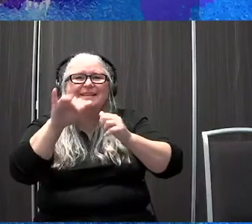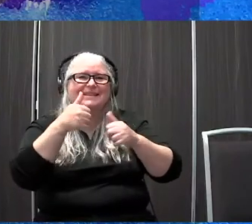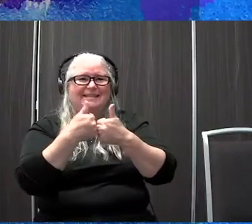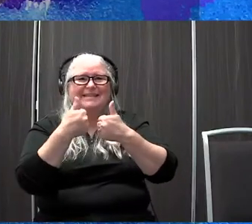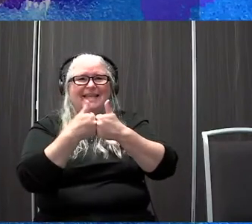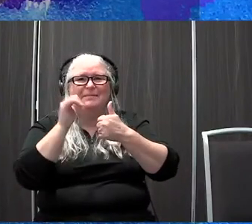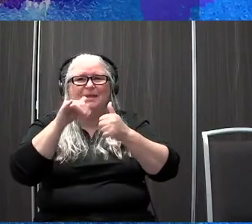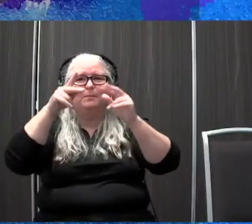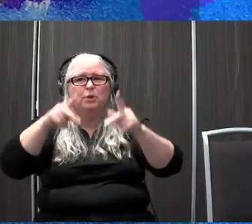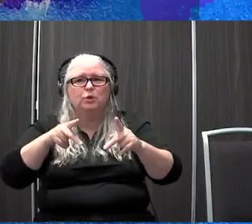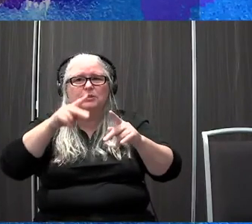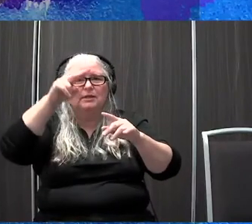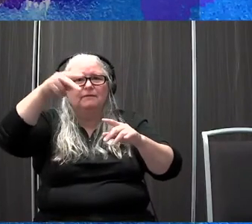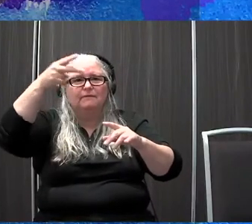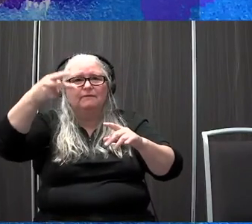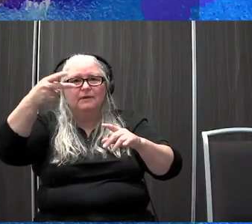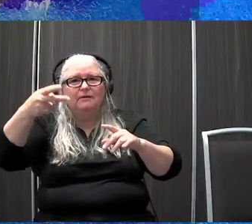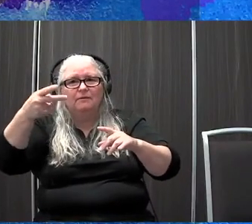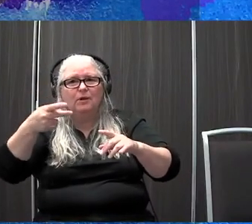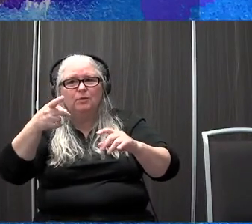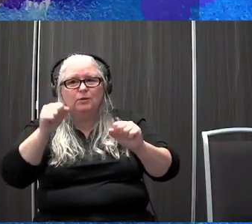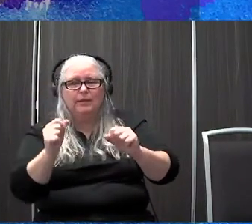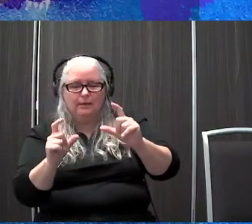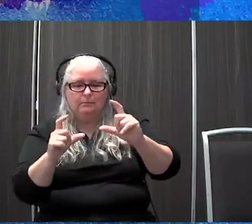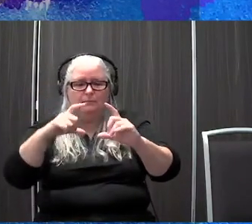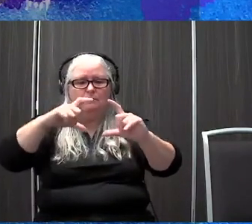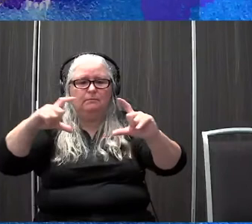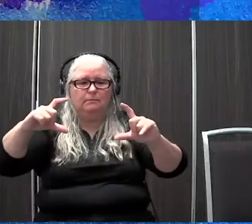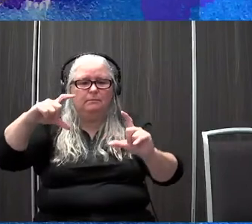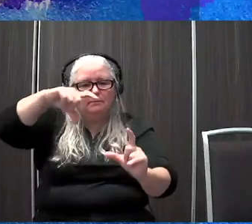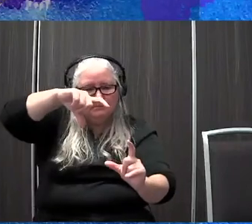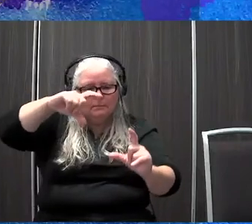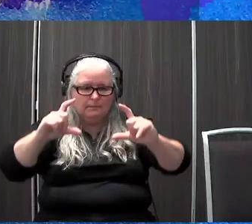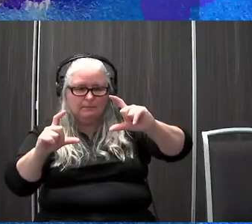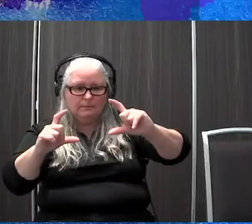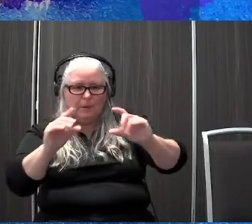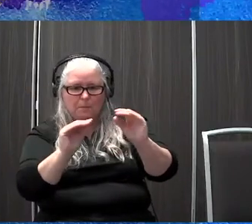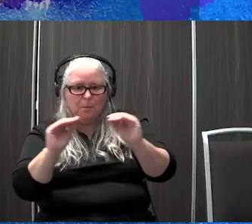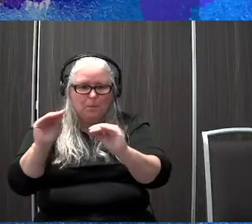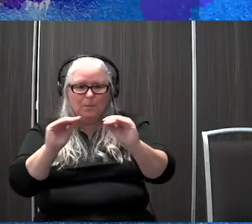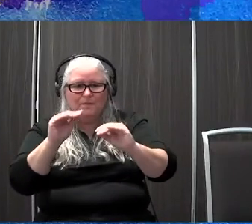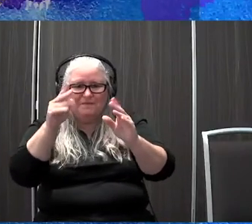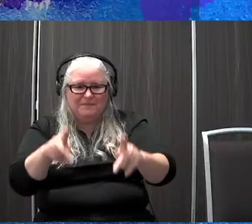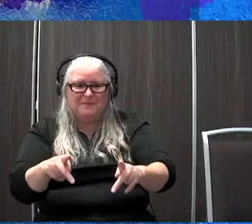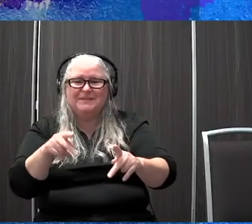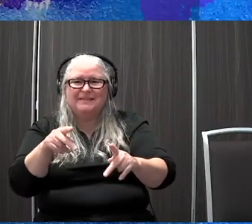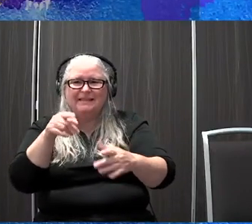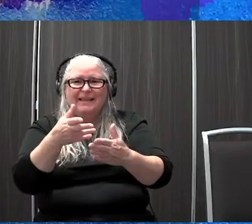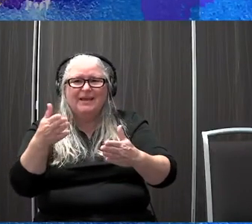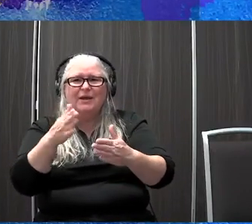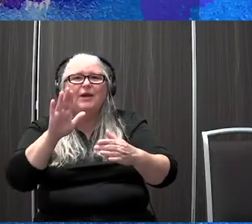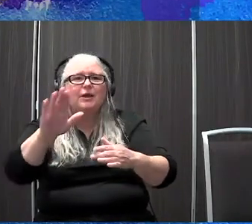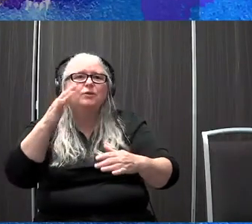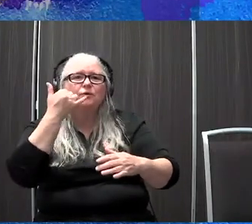person is falling, you're able to tilt your phone so that you can move the sky. And the reason for that is that your phone has a gyroscope inside of it. So it